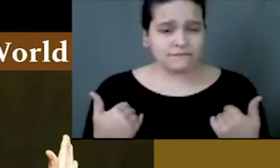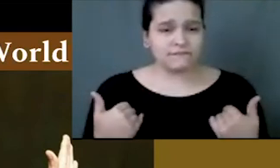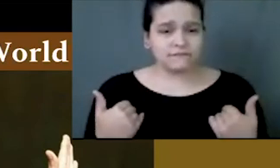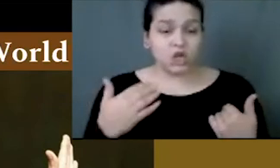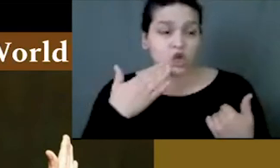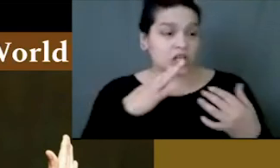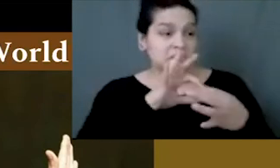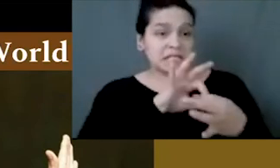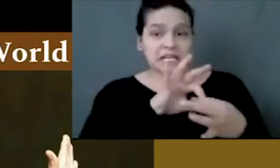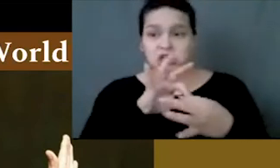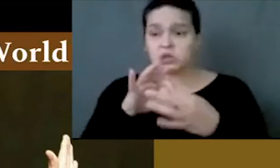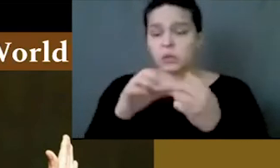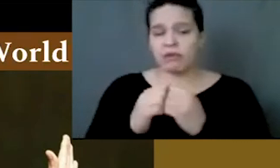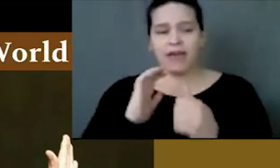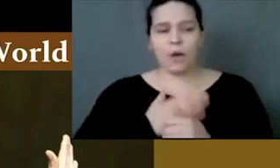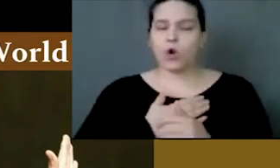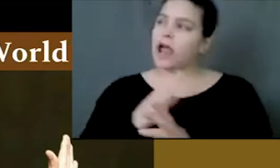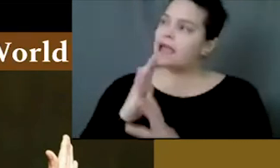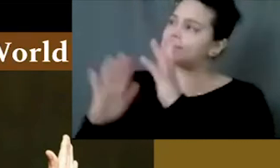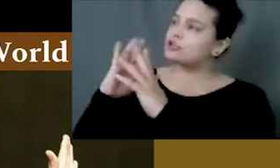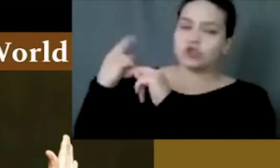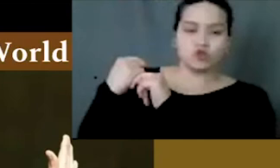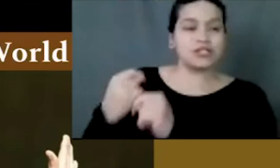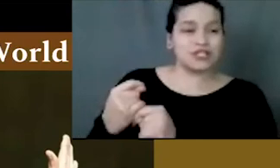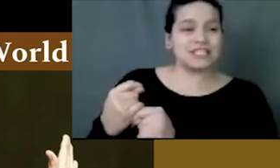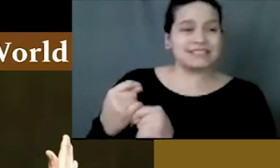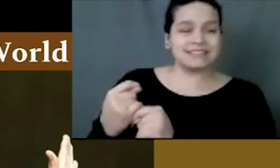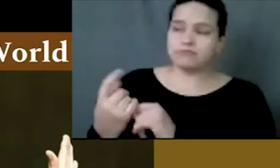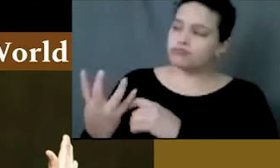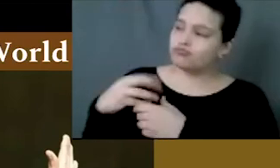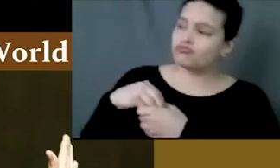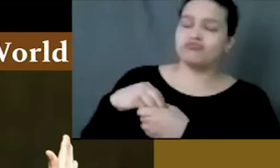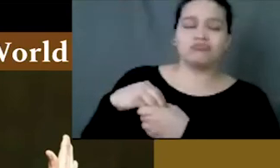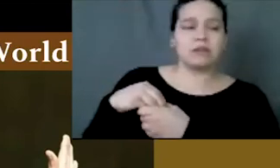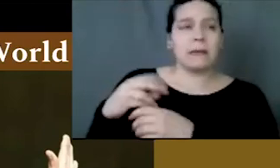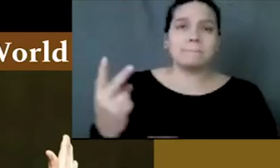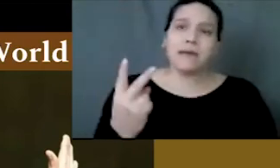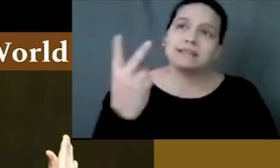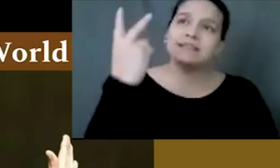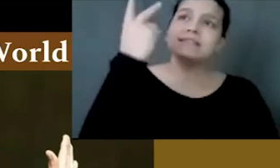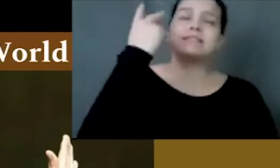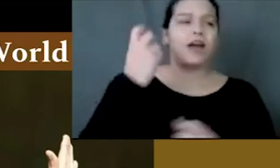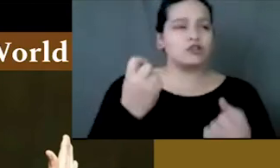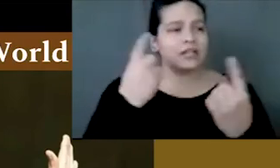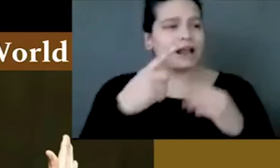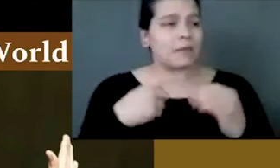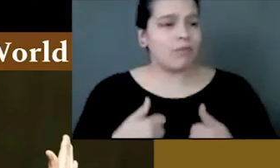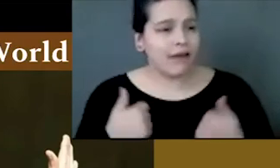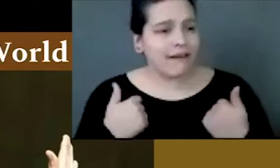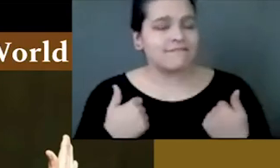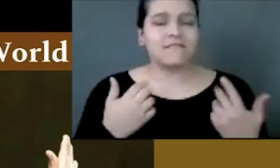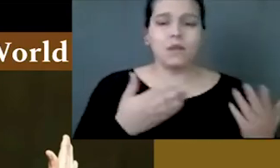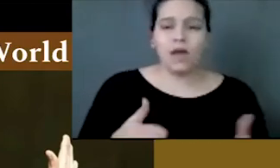We surprisingly still have a good connection with our ancestral traditions,